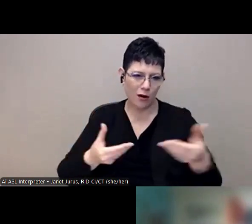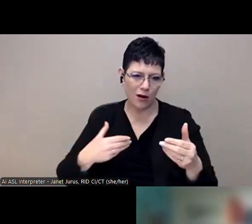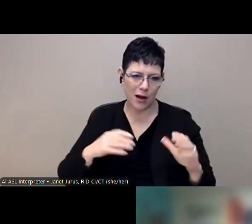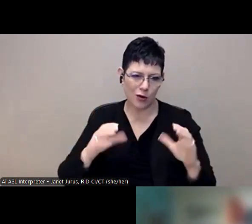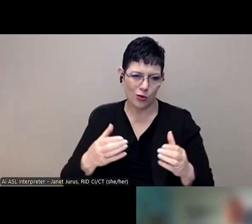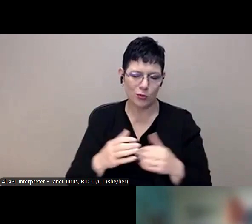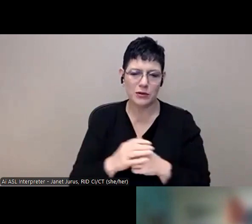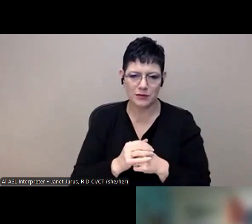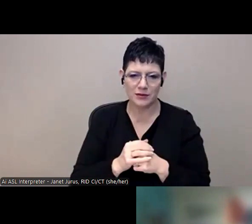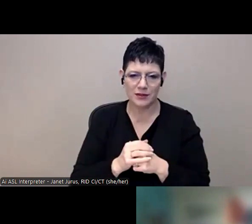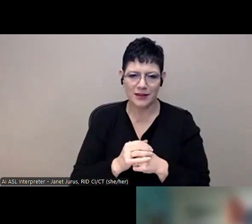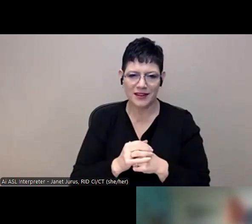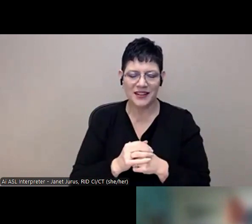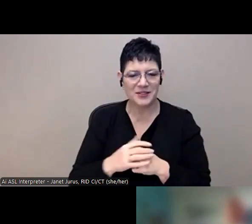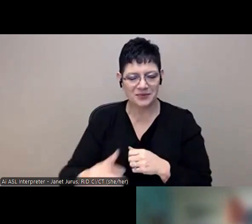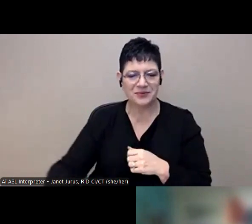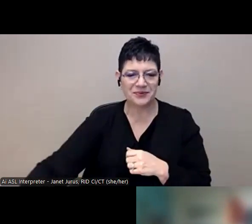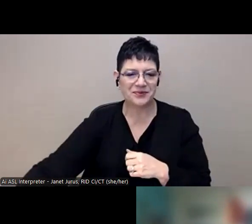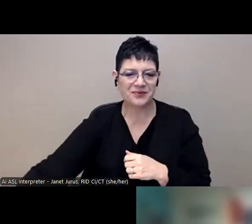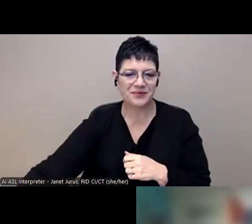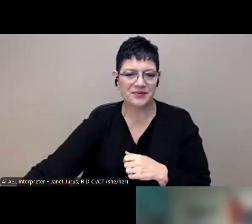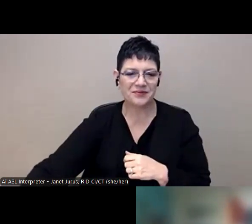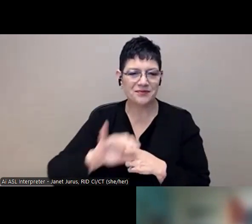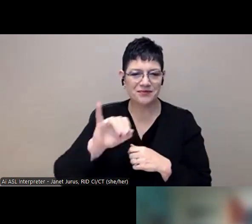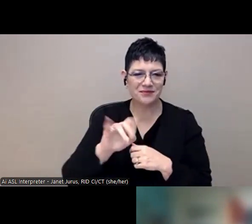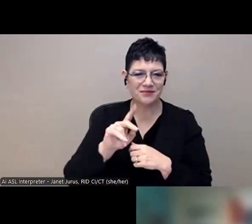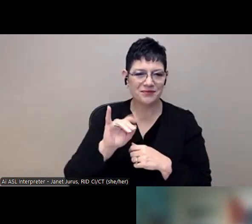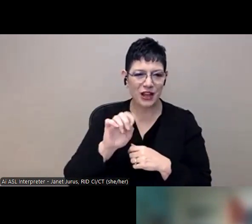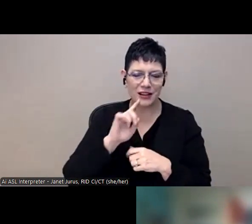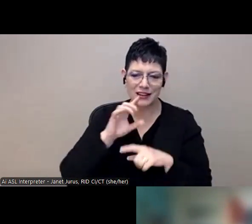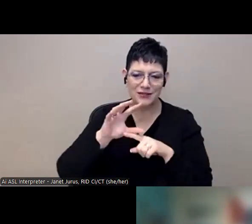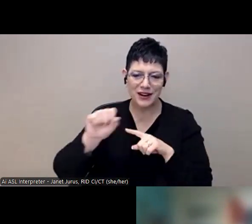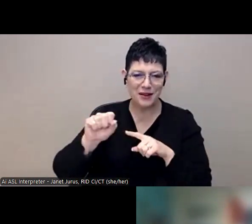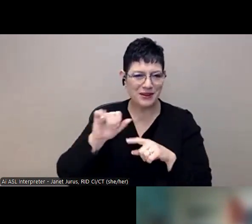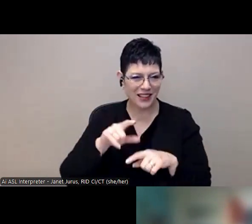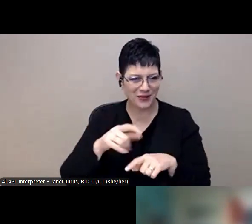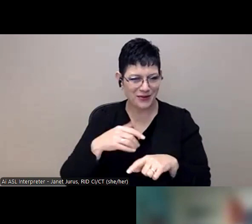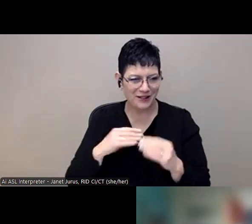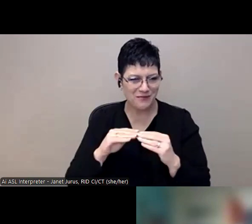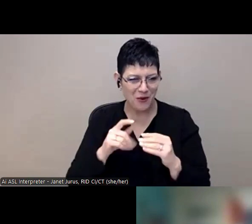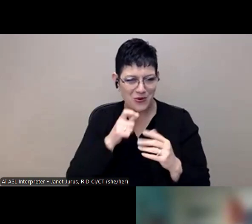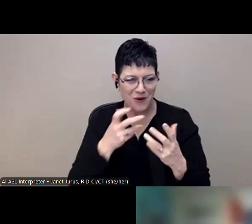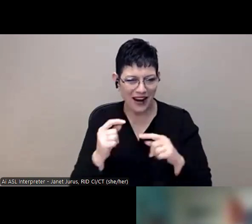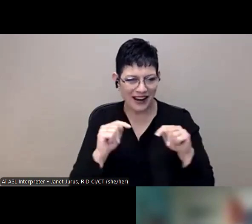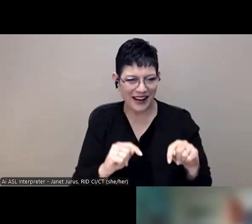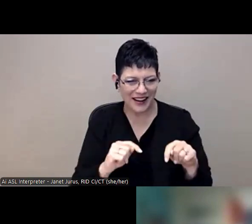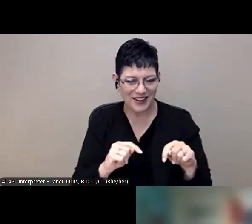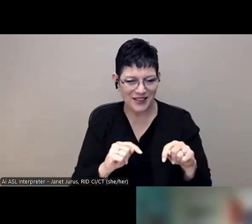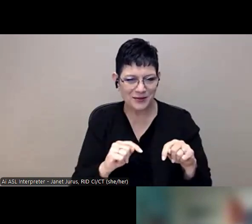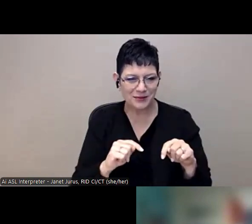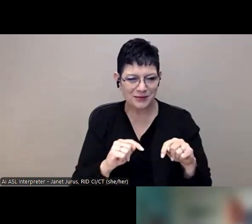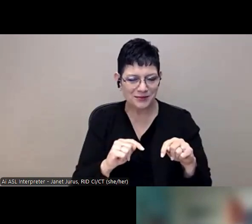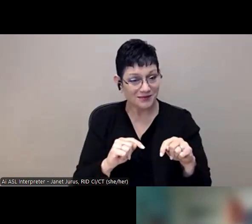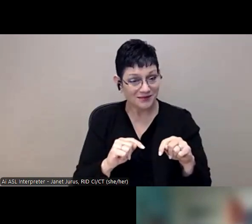And that's incredible, you know, that you have more wanting to come than maybe you're able to serve in one chunk of